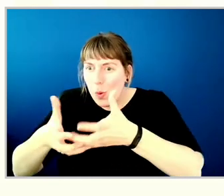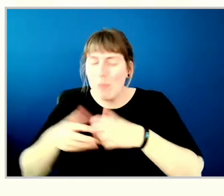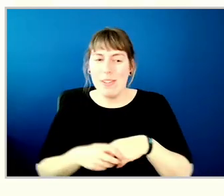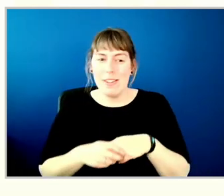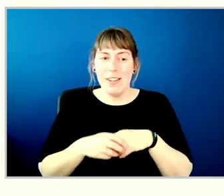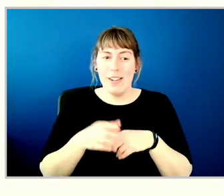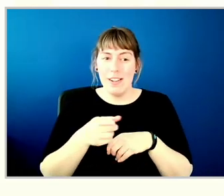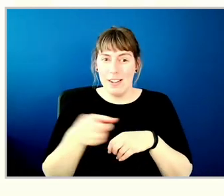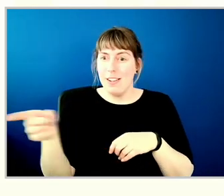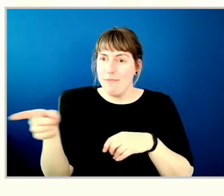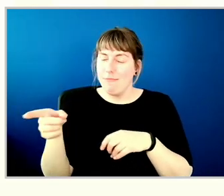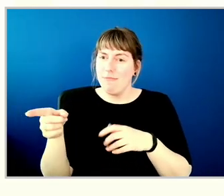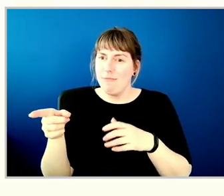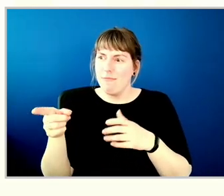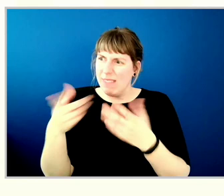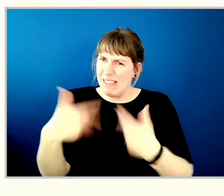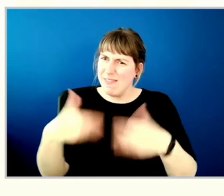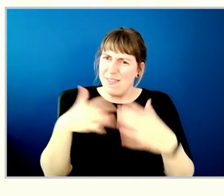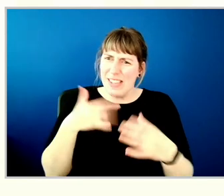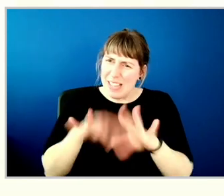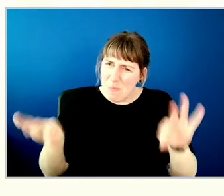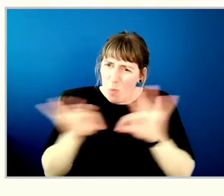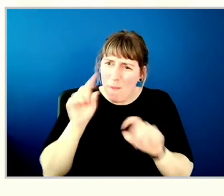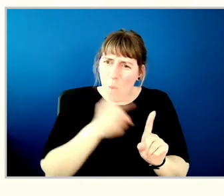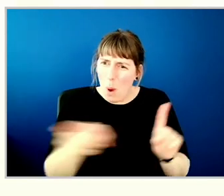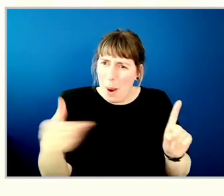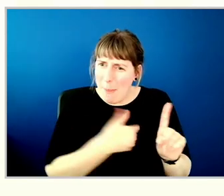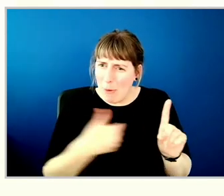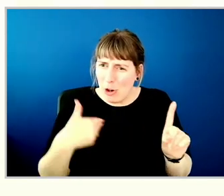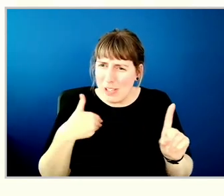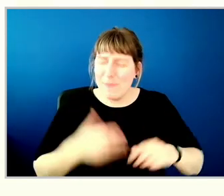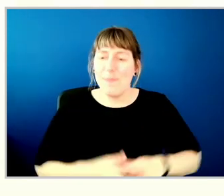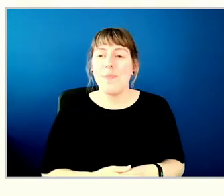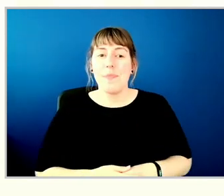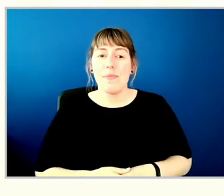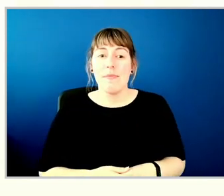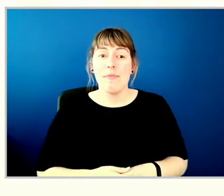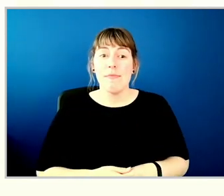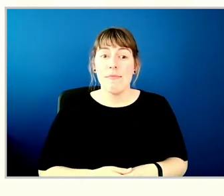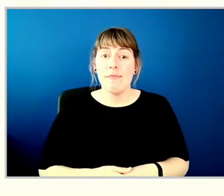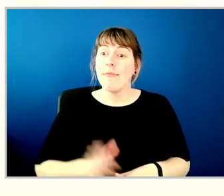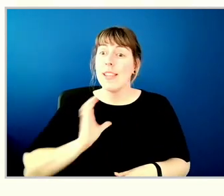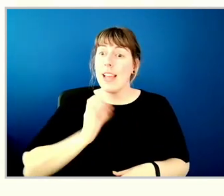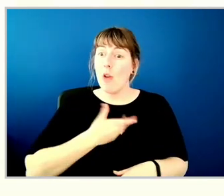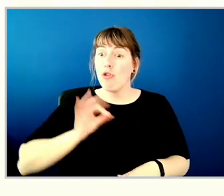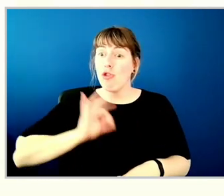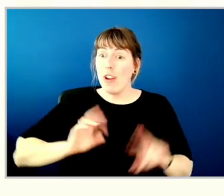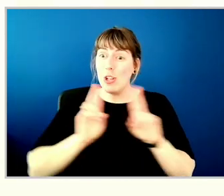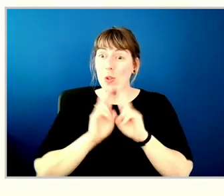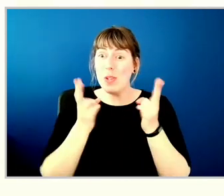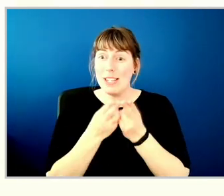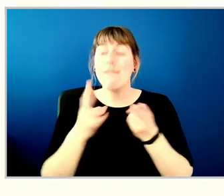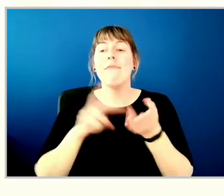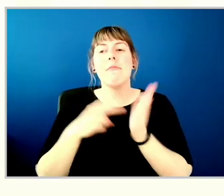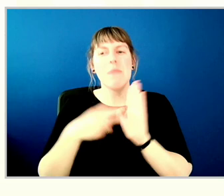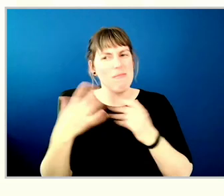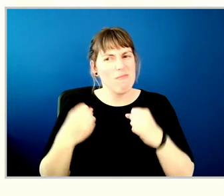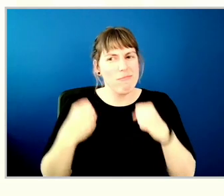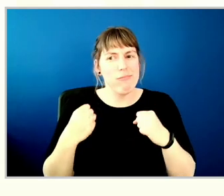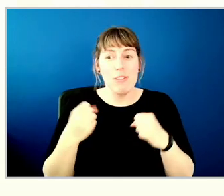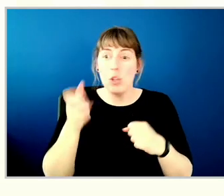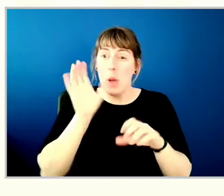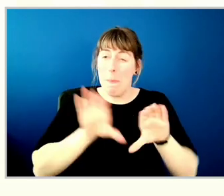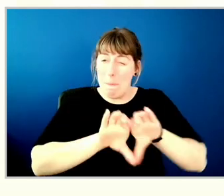that matter most to our members. Due to the strength of our credit union, we're going to be distributing almost $32